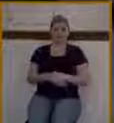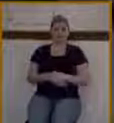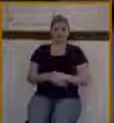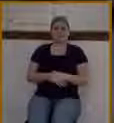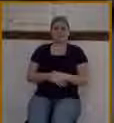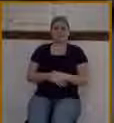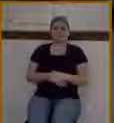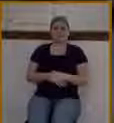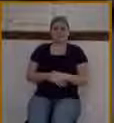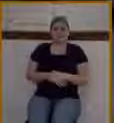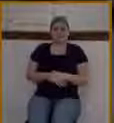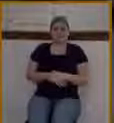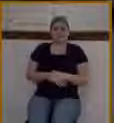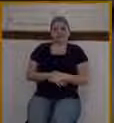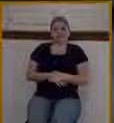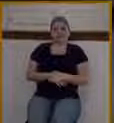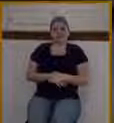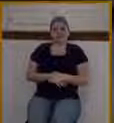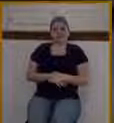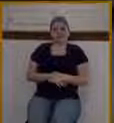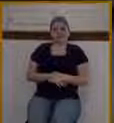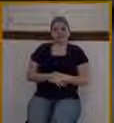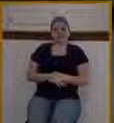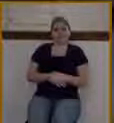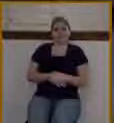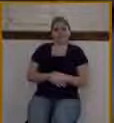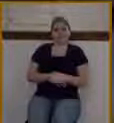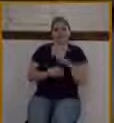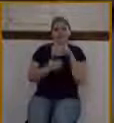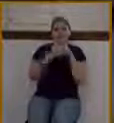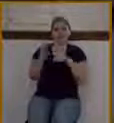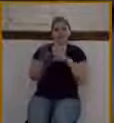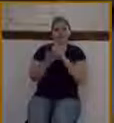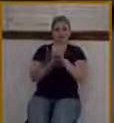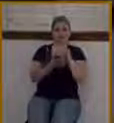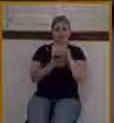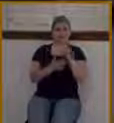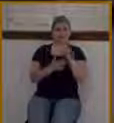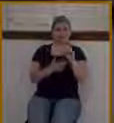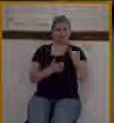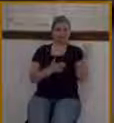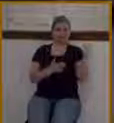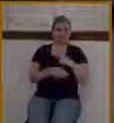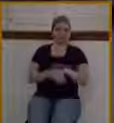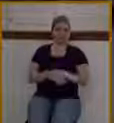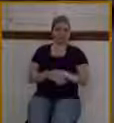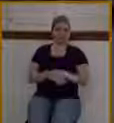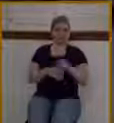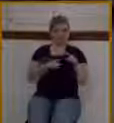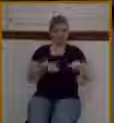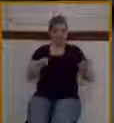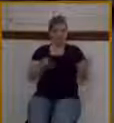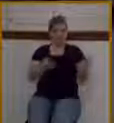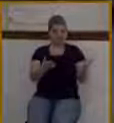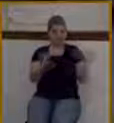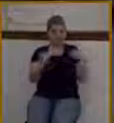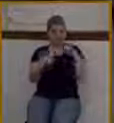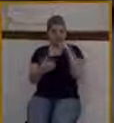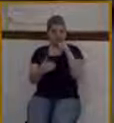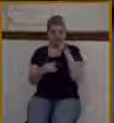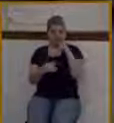as I read these verses. And when they came nigh to Jerusalem unto